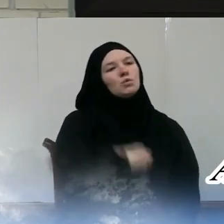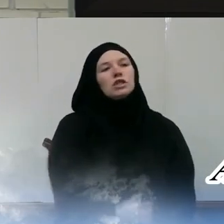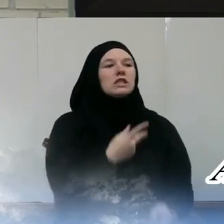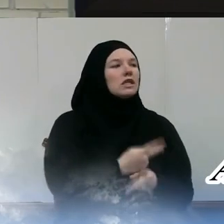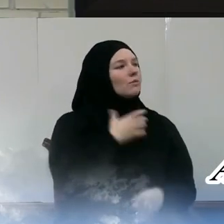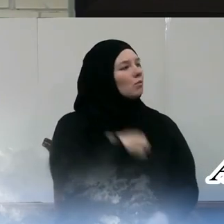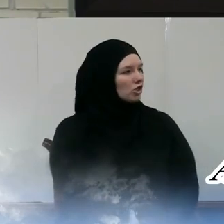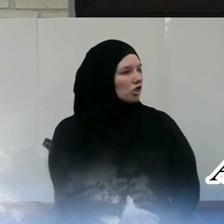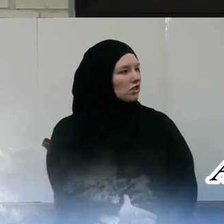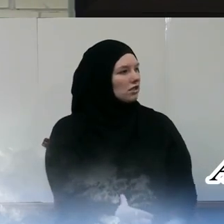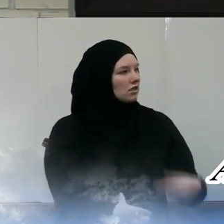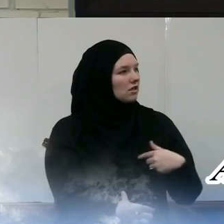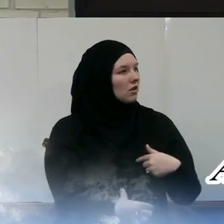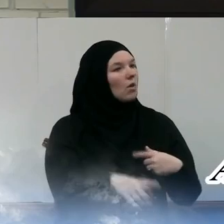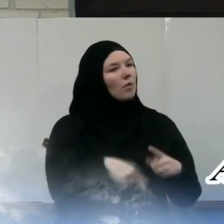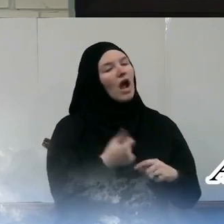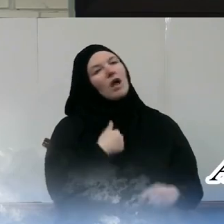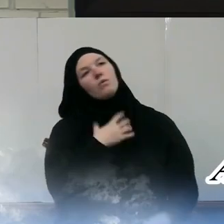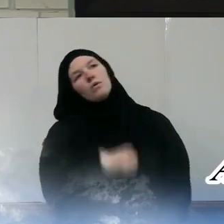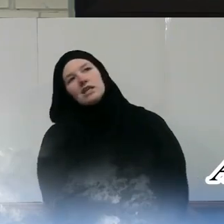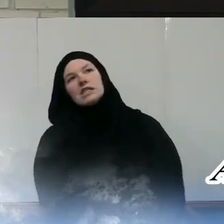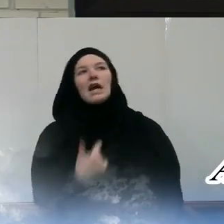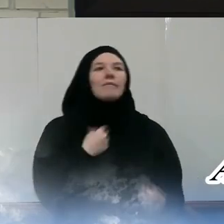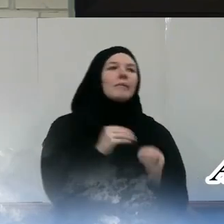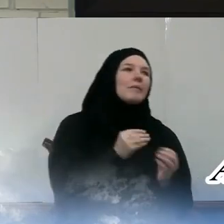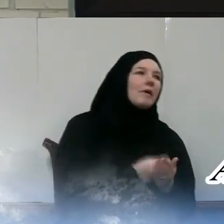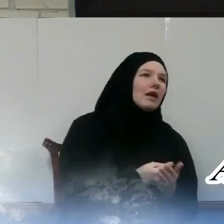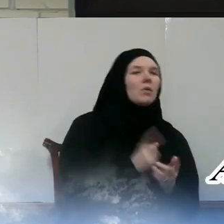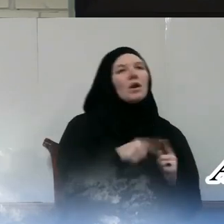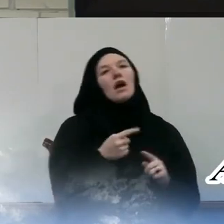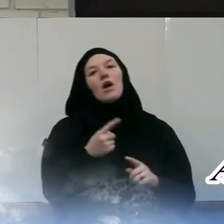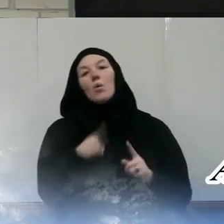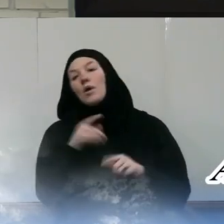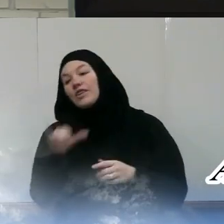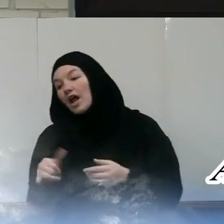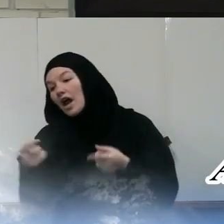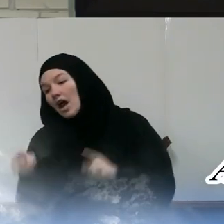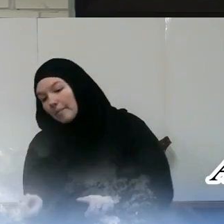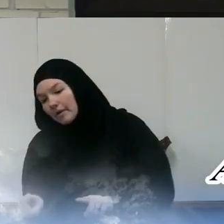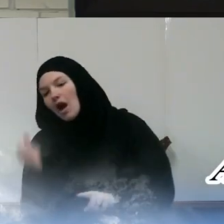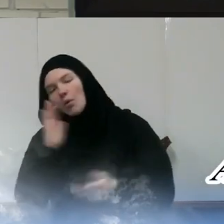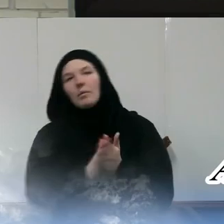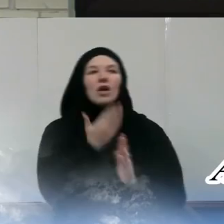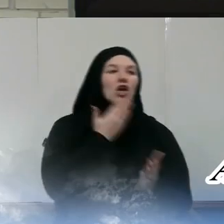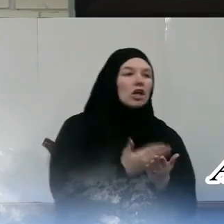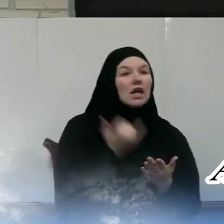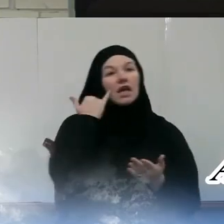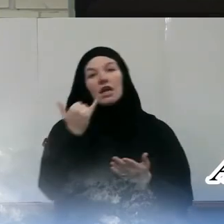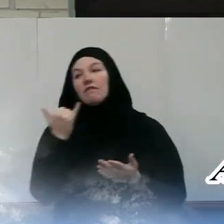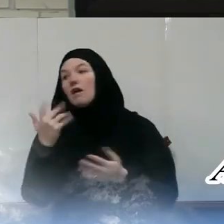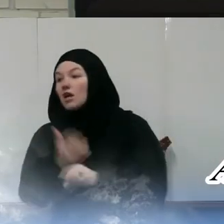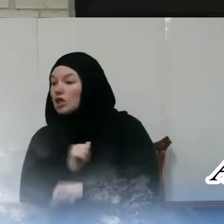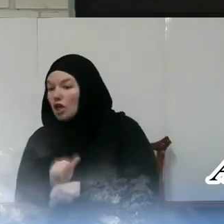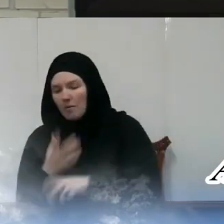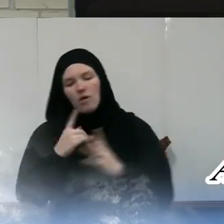When this happens I will do this. When this happens I will make tawbah. When this happens I will be good. When this happens I will